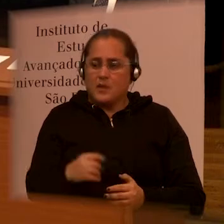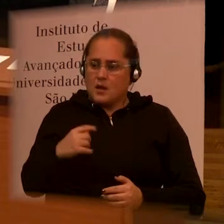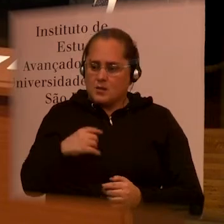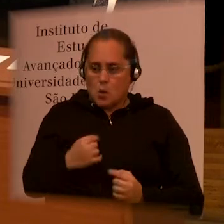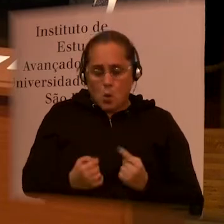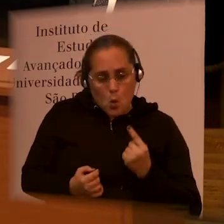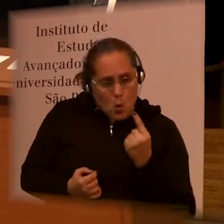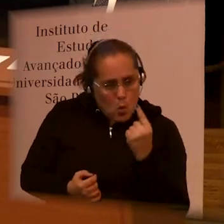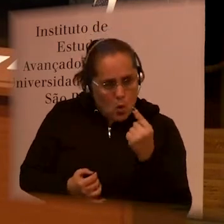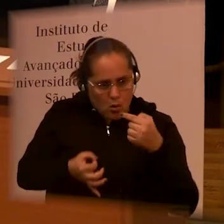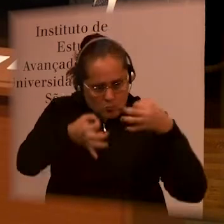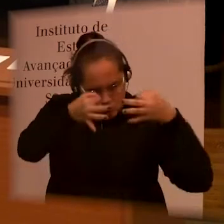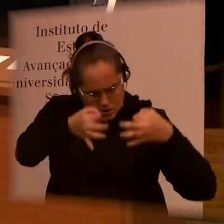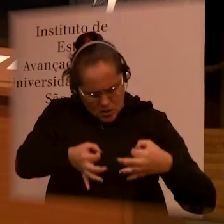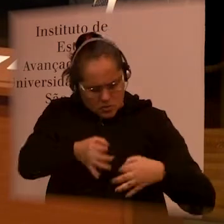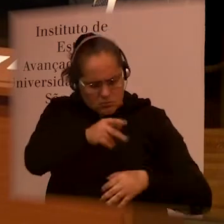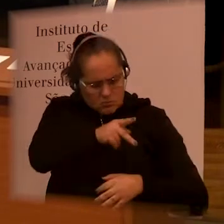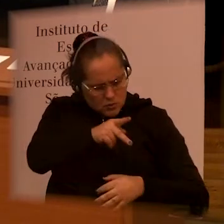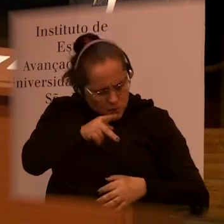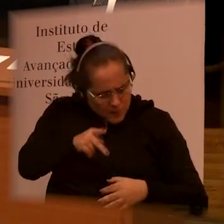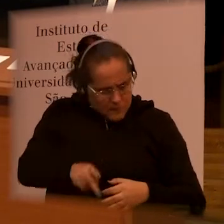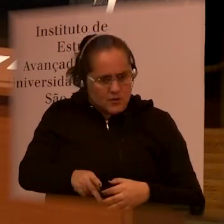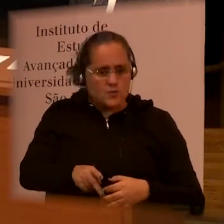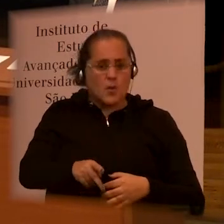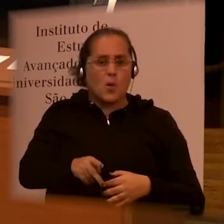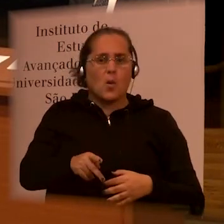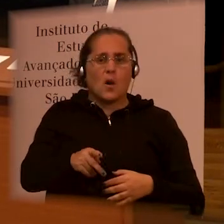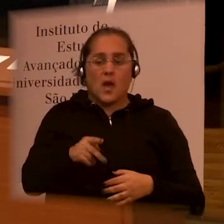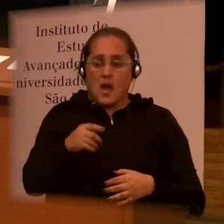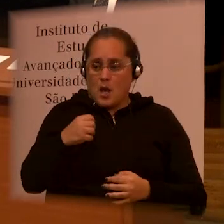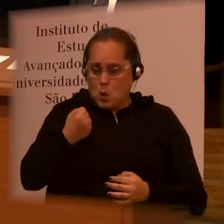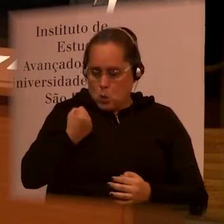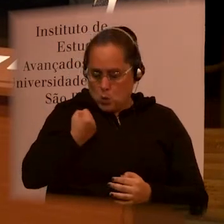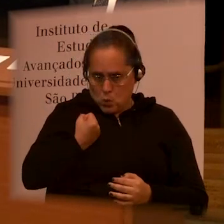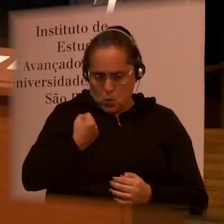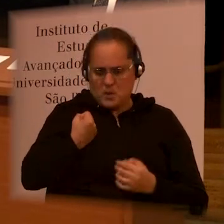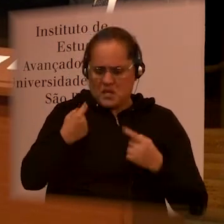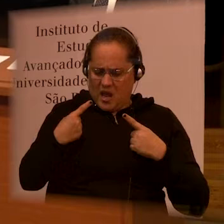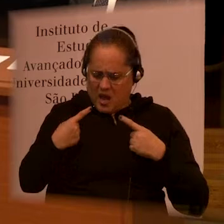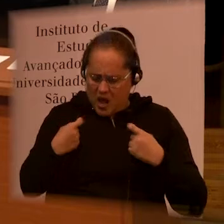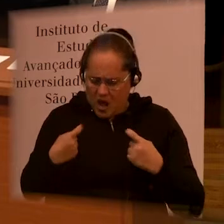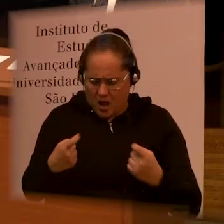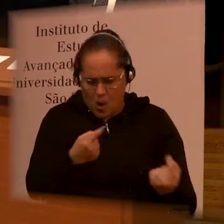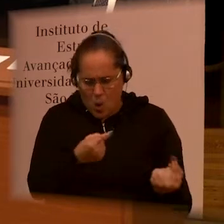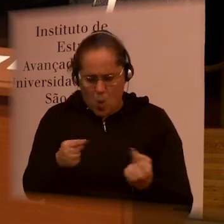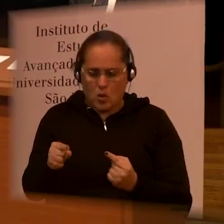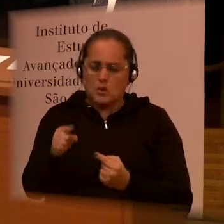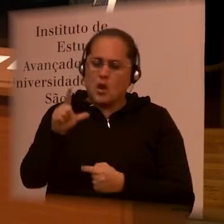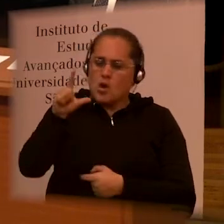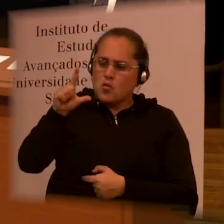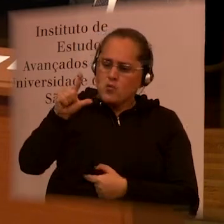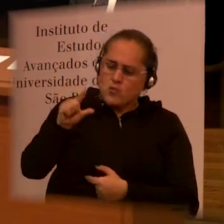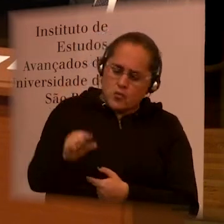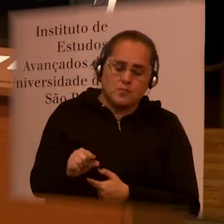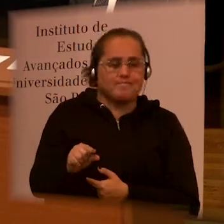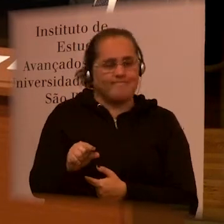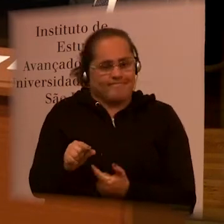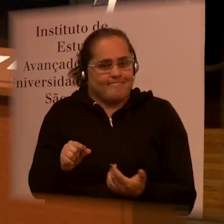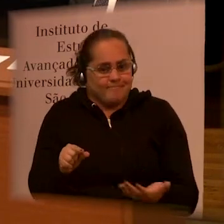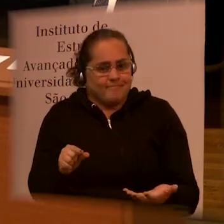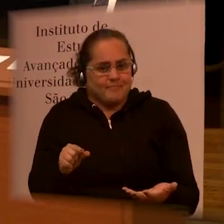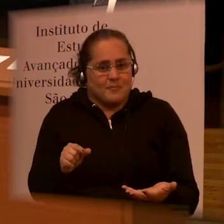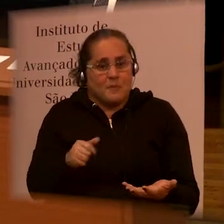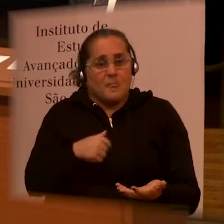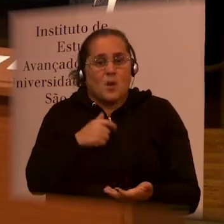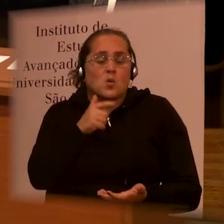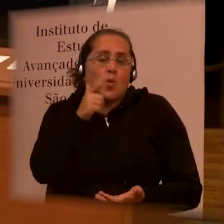a little bit more about why people with disabilities are vulnerable to violence to be able to come up with solutions. And it will be slightly different in different